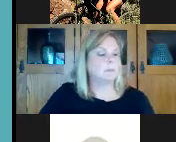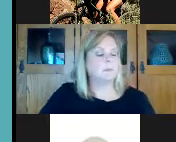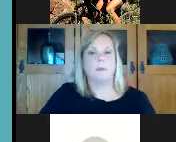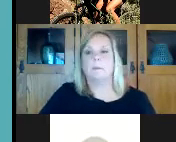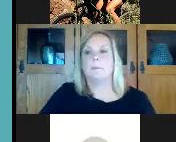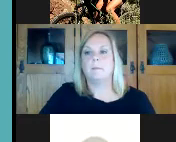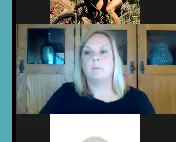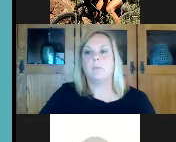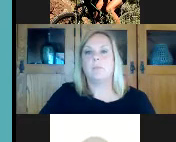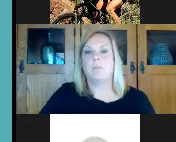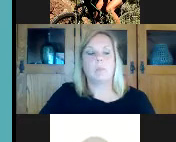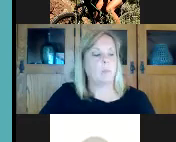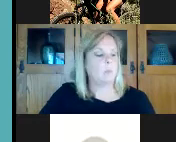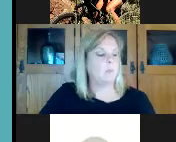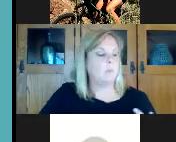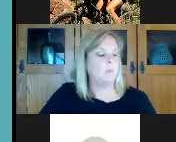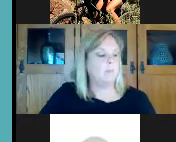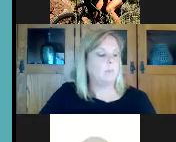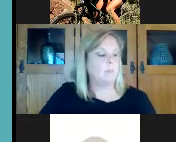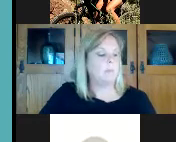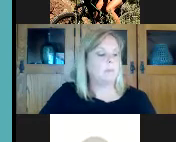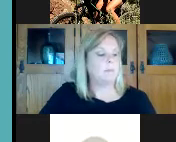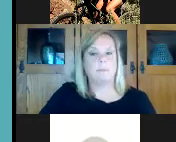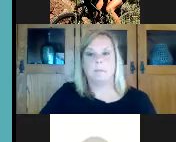but now that you have an idea of who might qualify